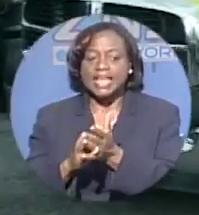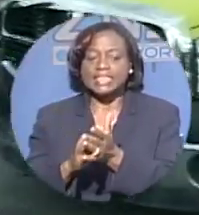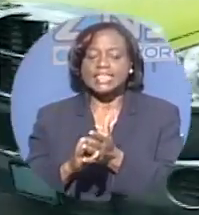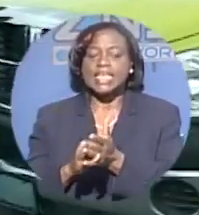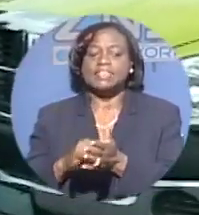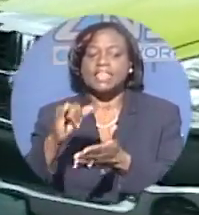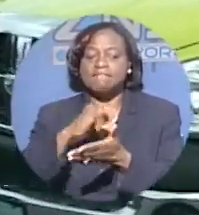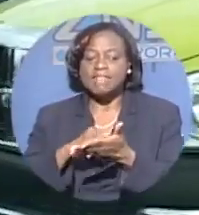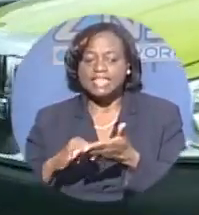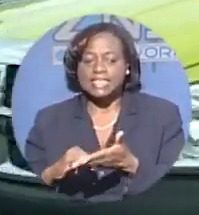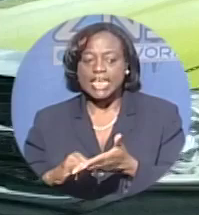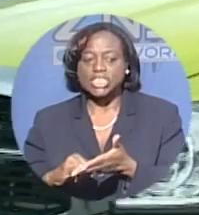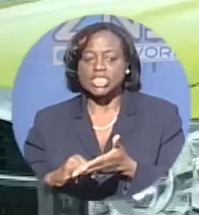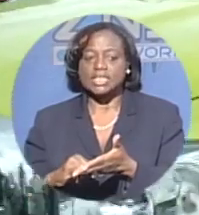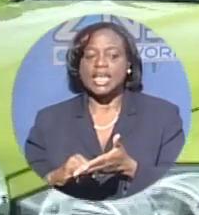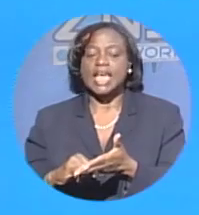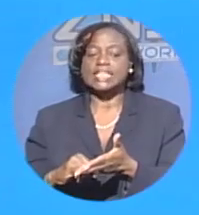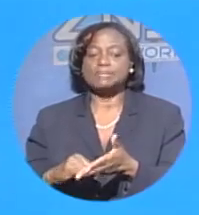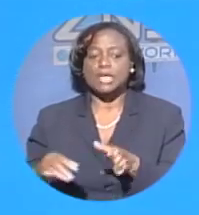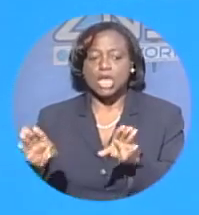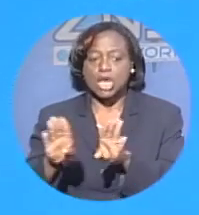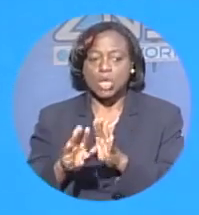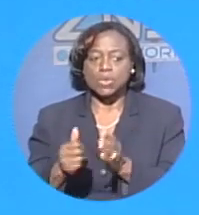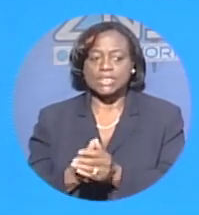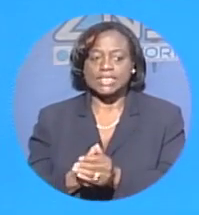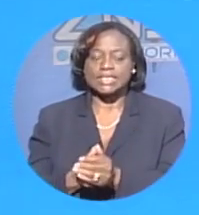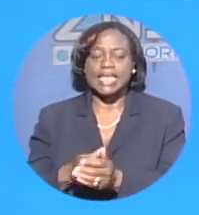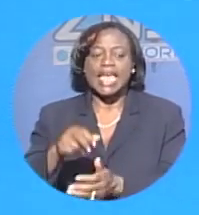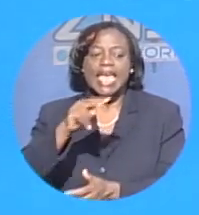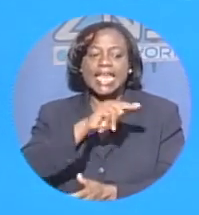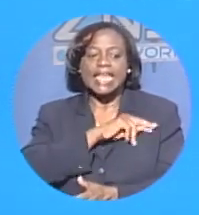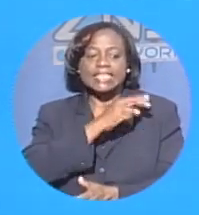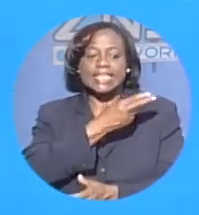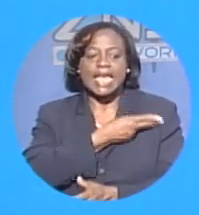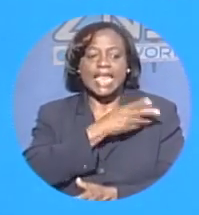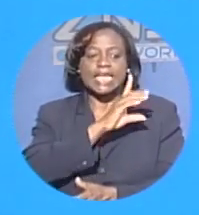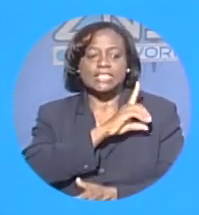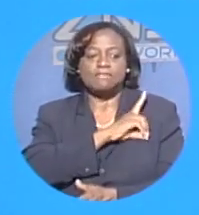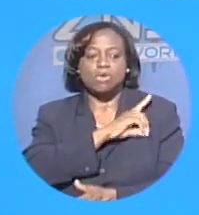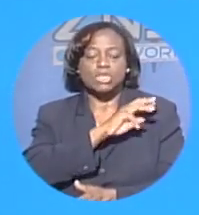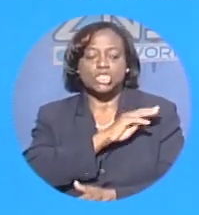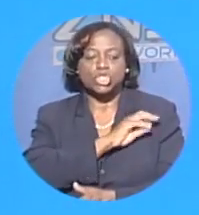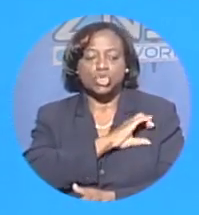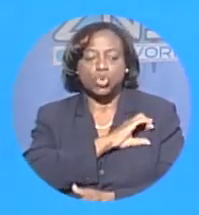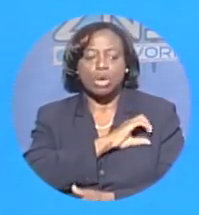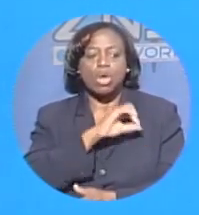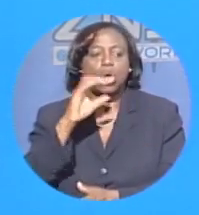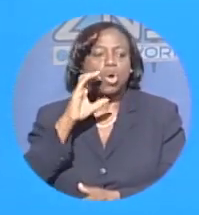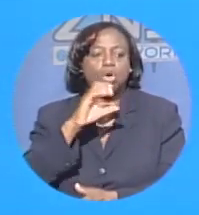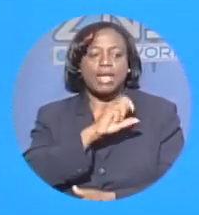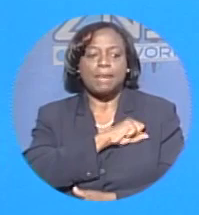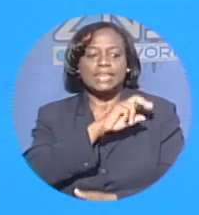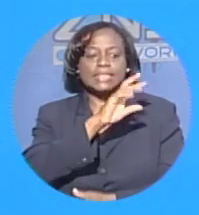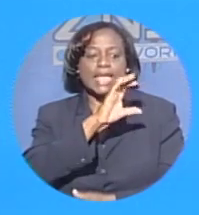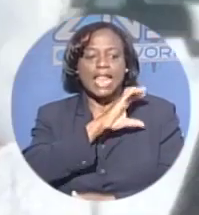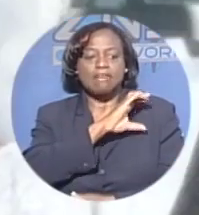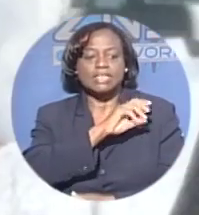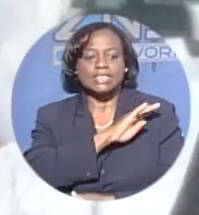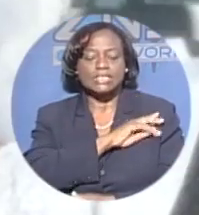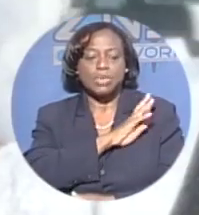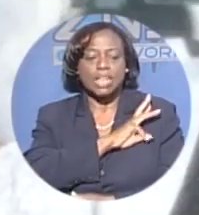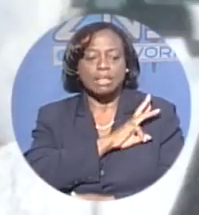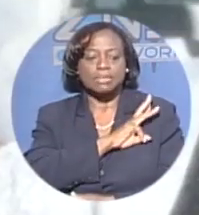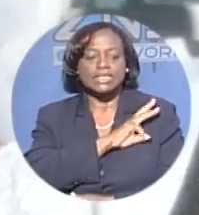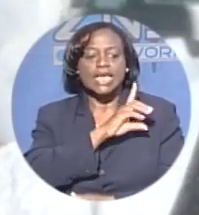finalized and ready to go. The names Nelson Hanna, Devon Storr, Corey Farkerson, Clarence Nathaniel Williams,